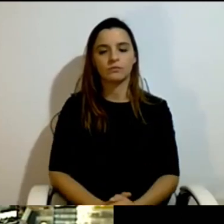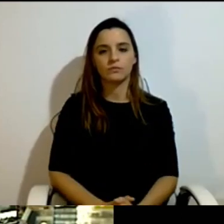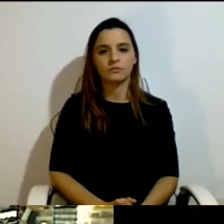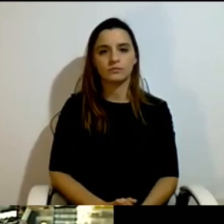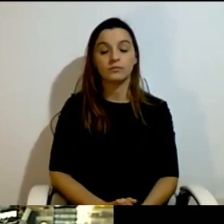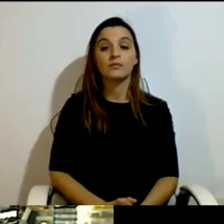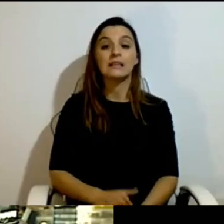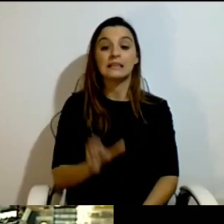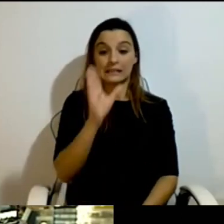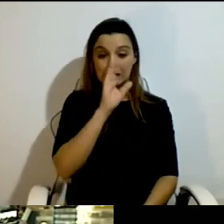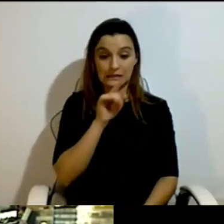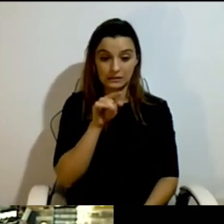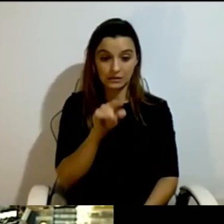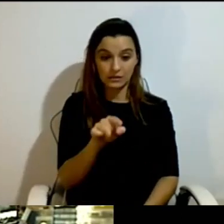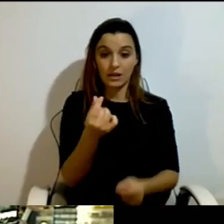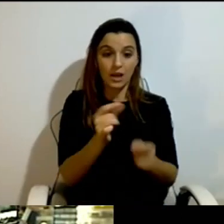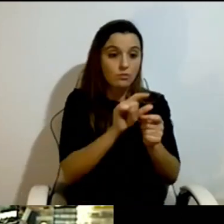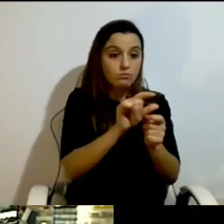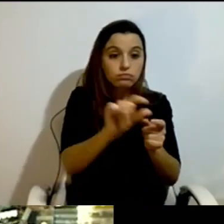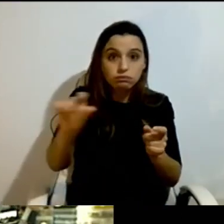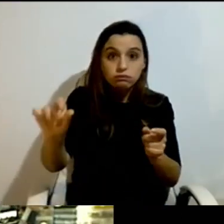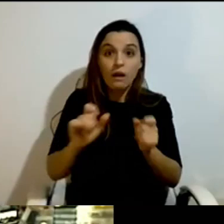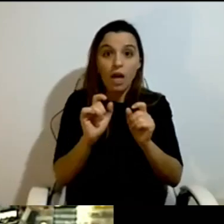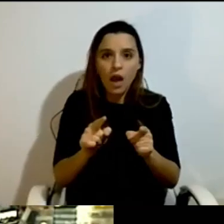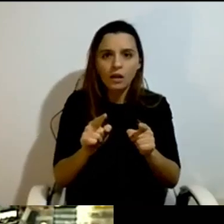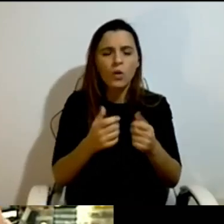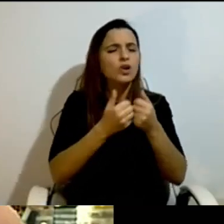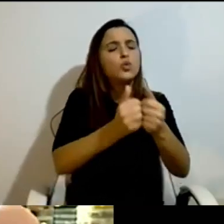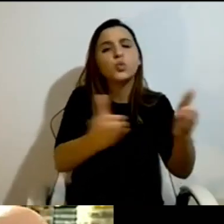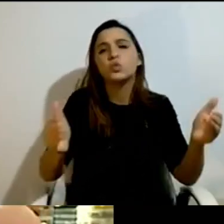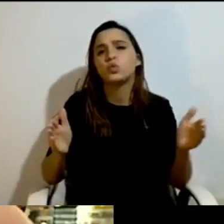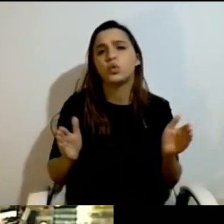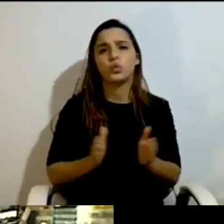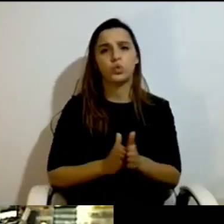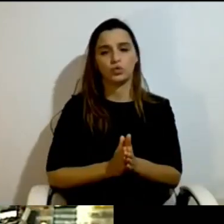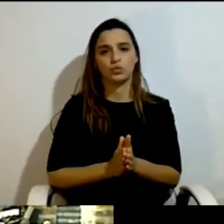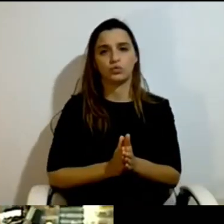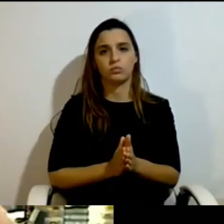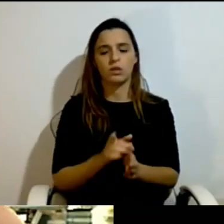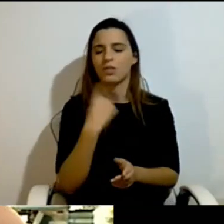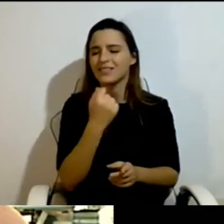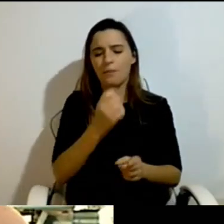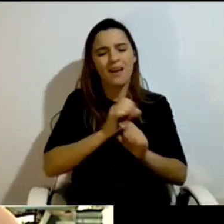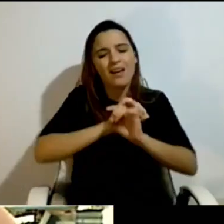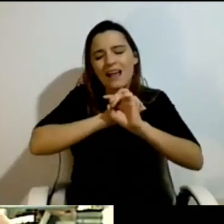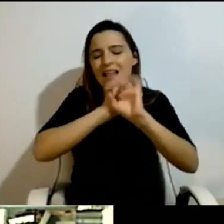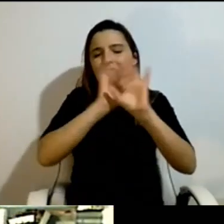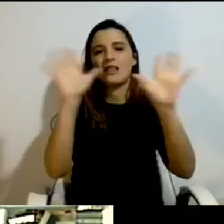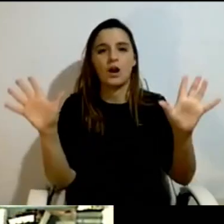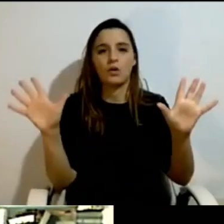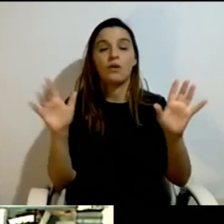very strict about that. We had many temptations. Many politicians said, yeah, and you know, it's the first step to that. And then